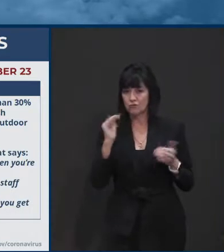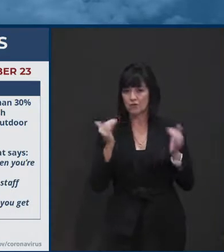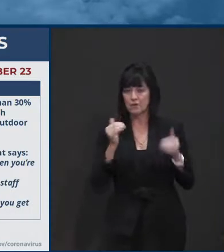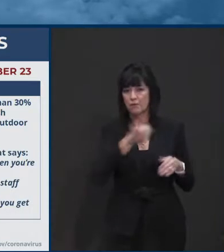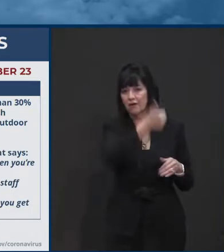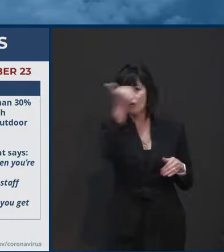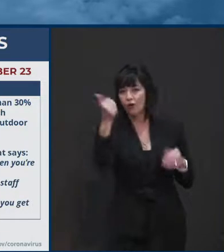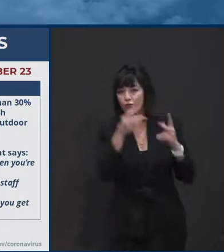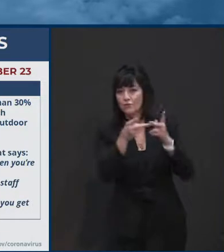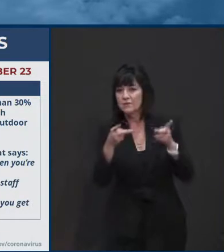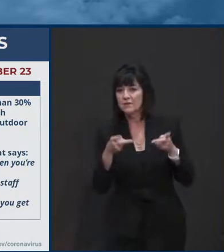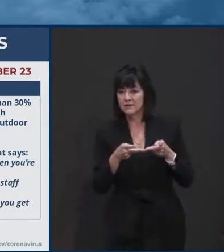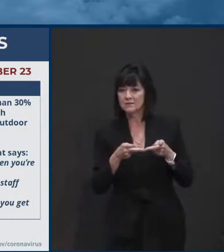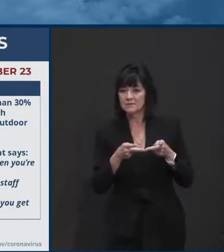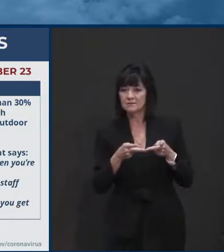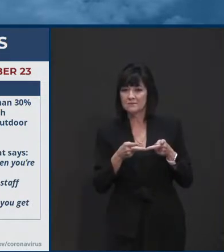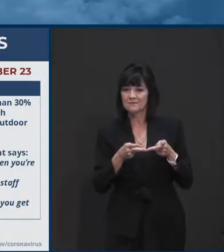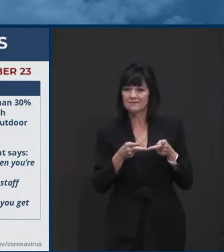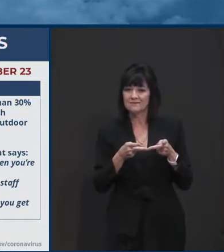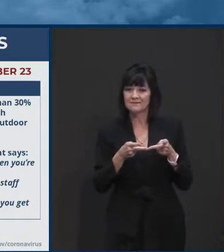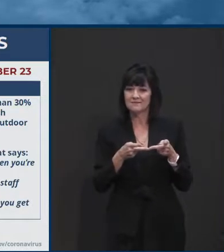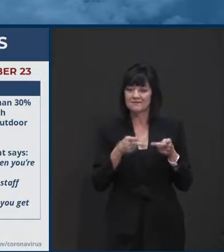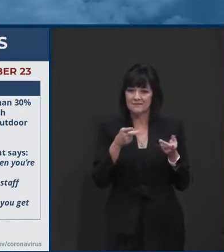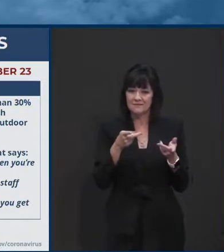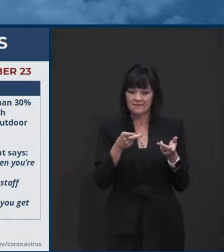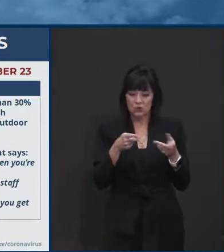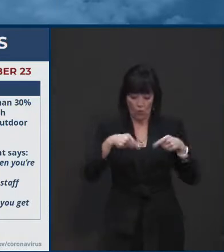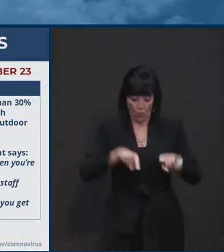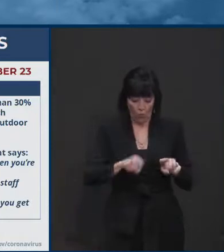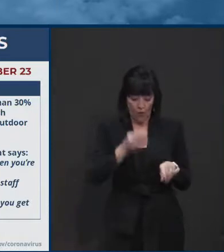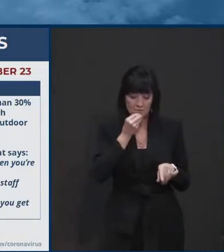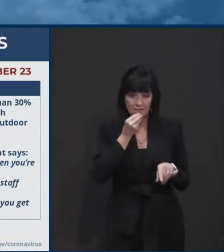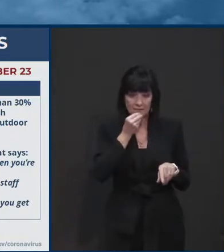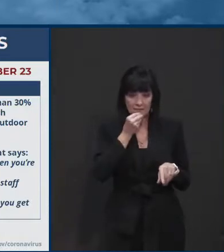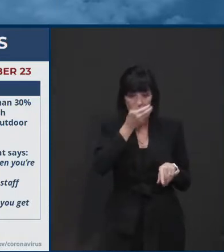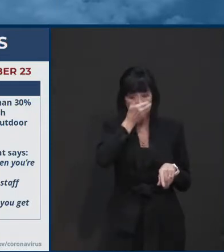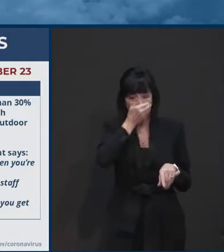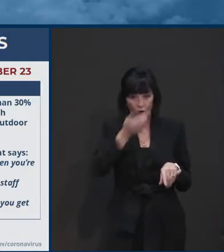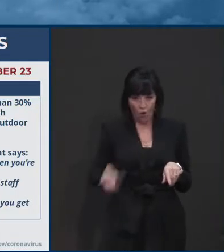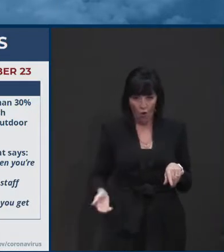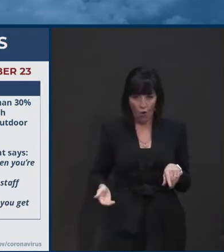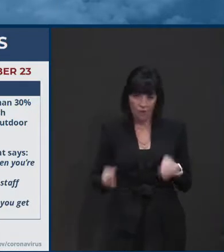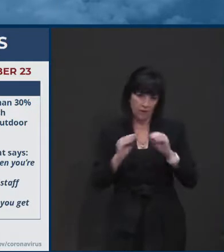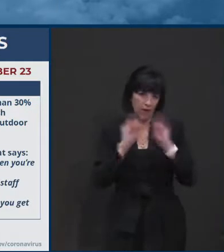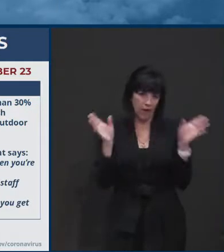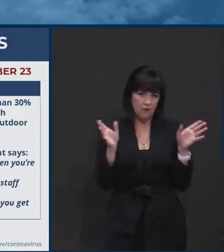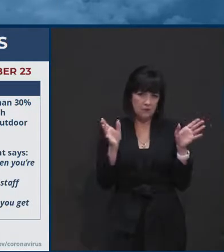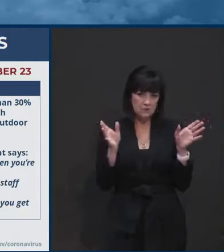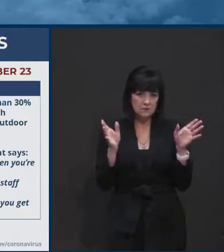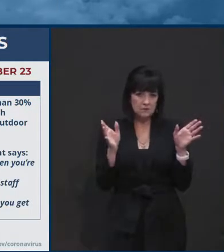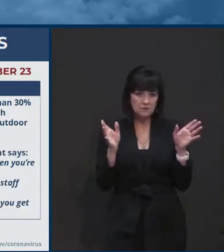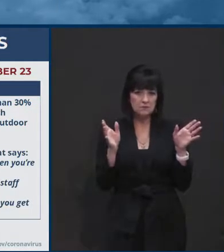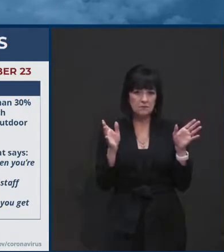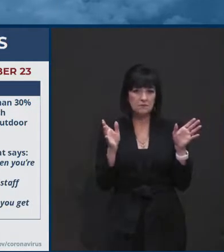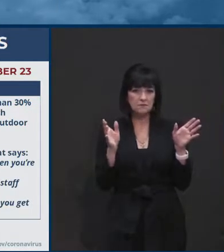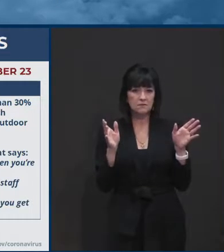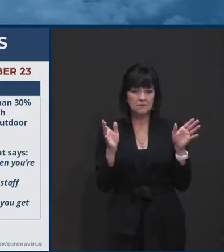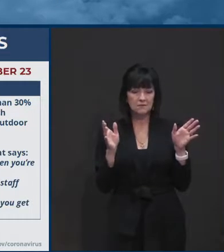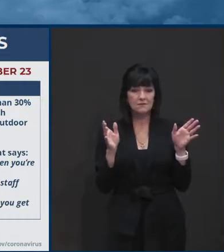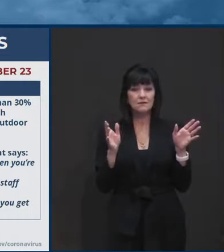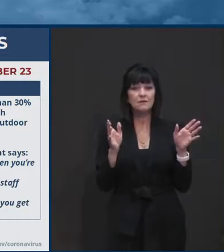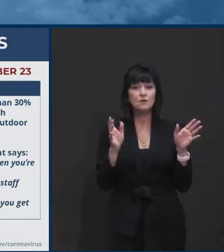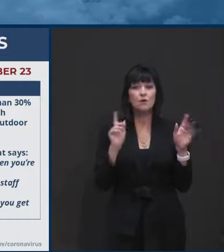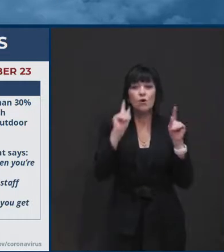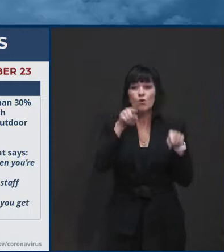because you take your mask off while you're eating, obviously. Uh, but you don't have to do that in other